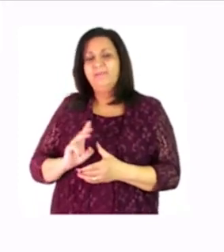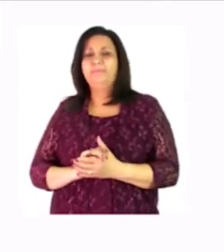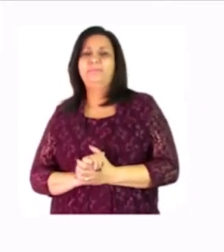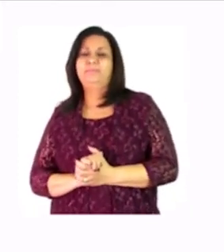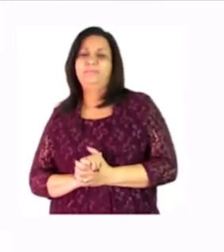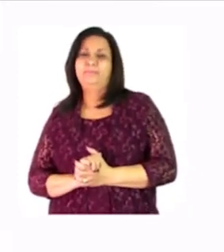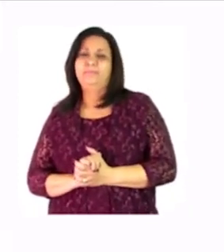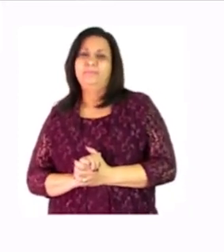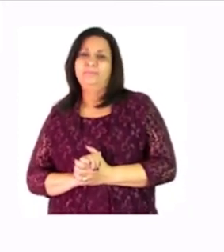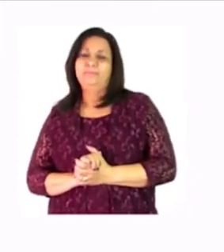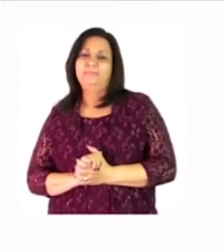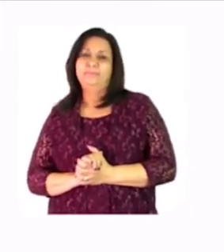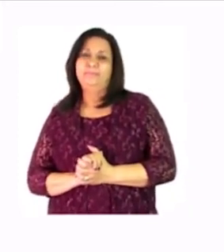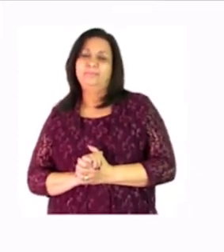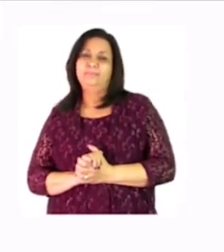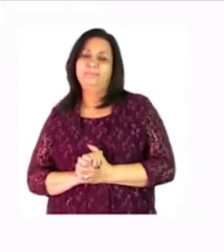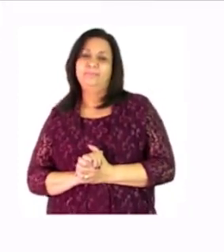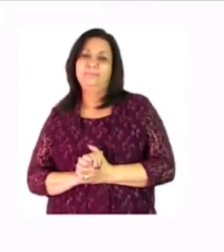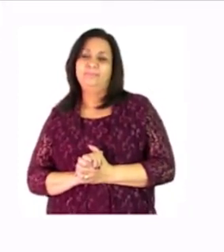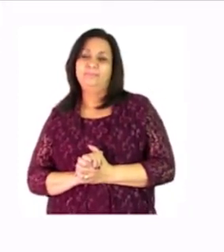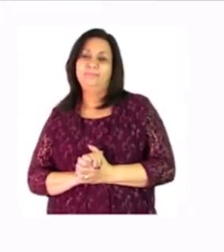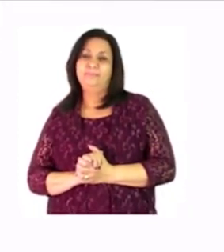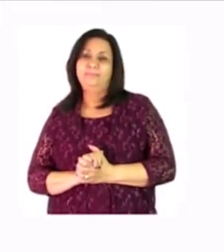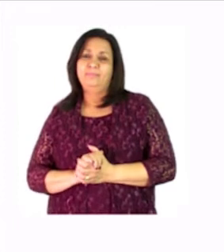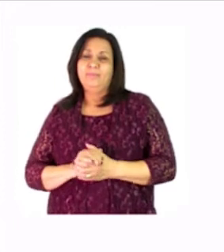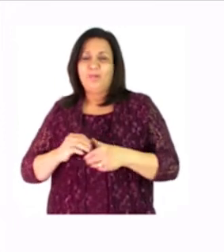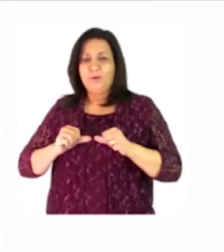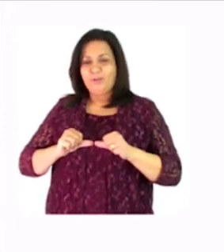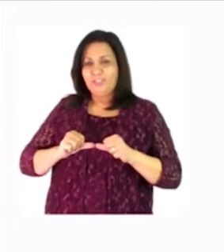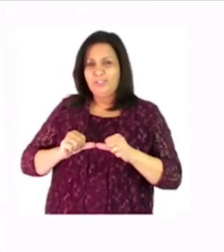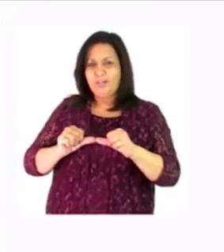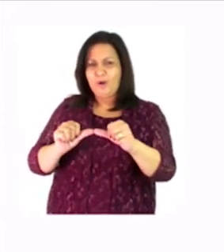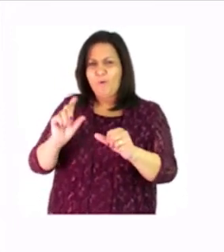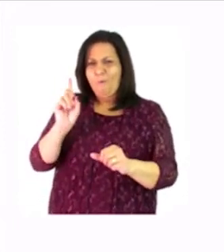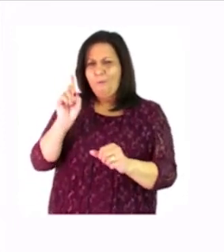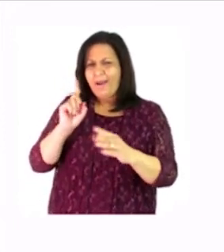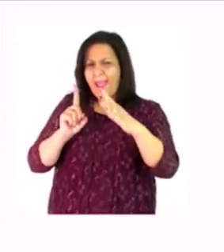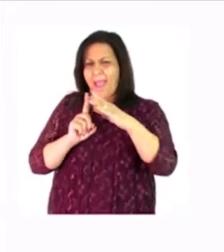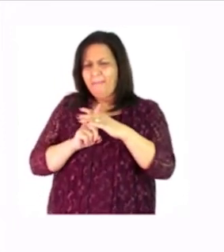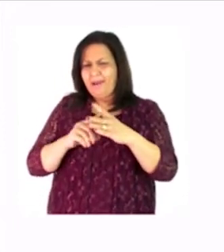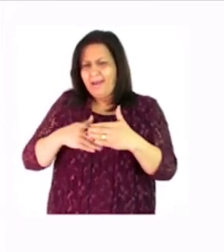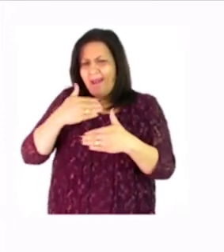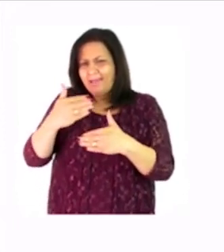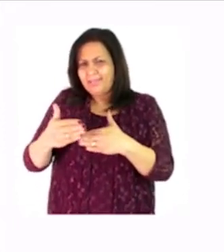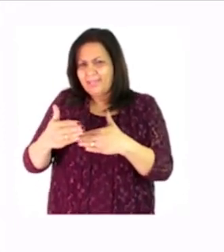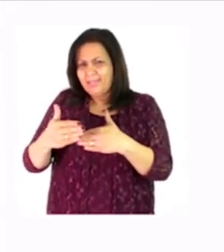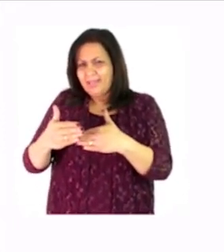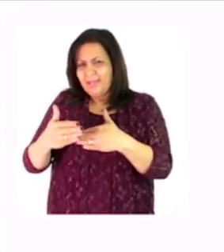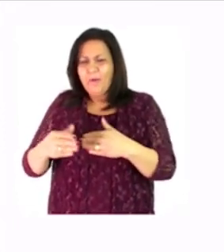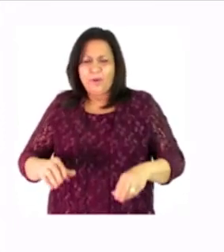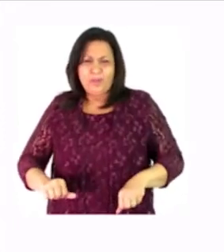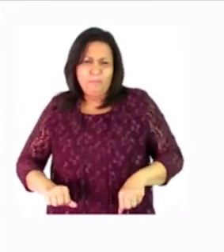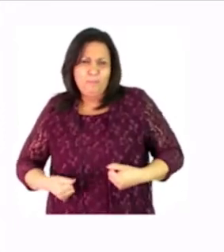three in the little box next to the picture and what happens next when the little boy is ready